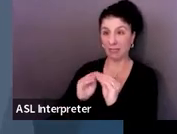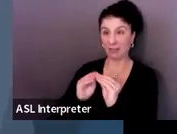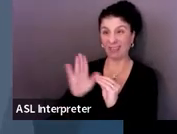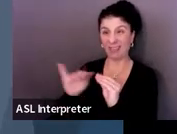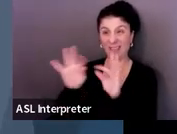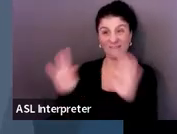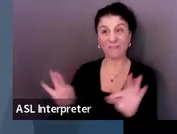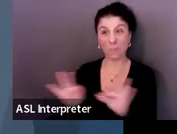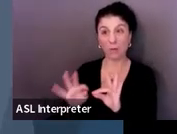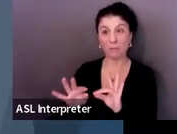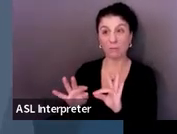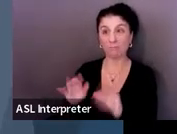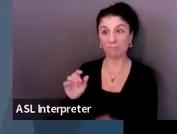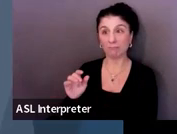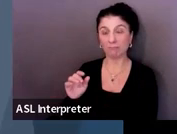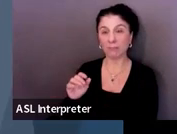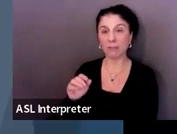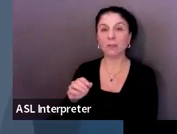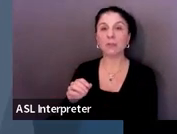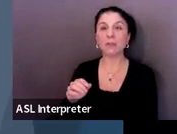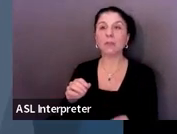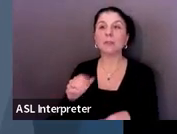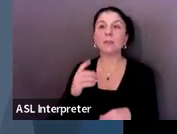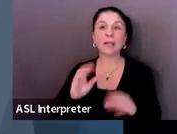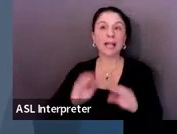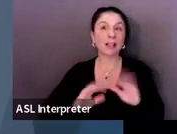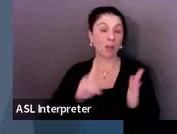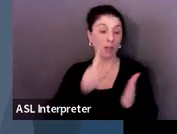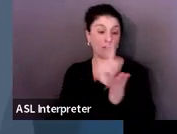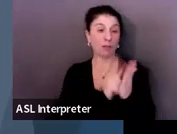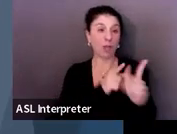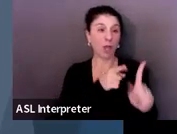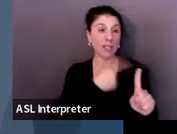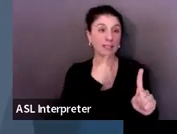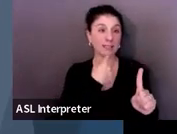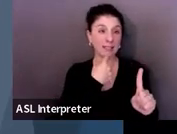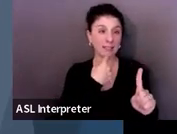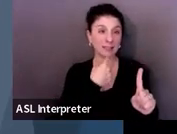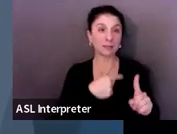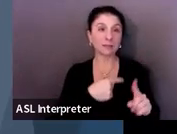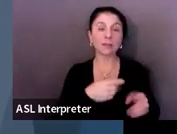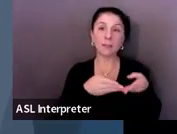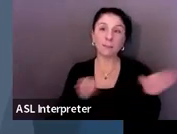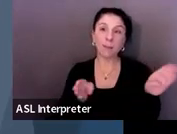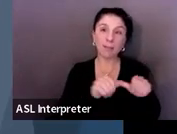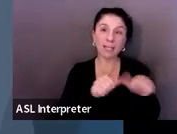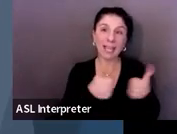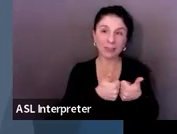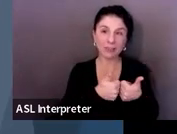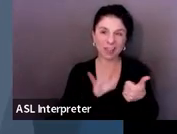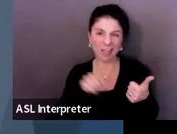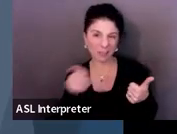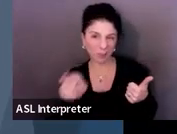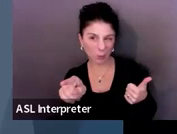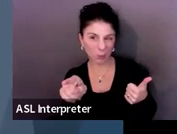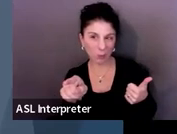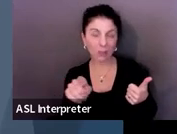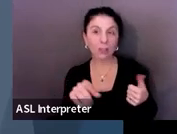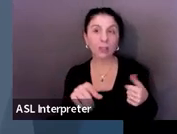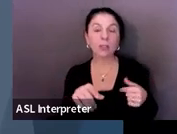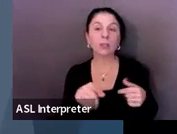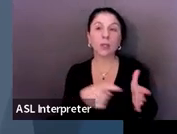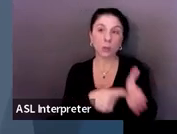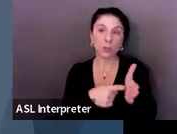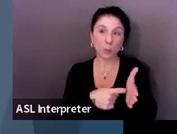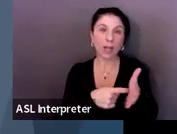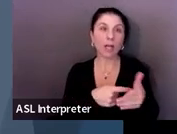So what the law says is that the public agency, which is you, must invite a representative of